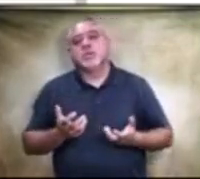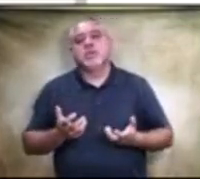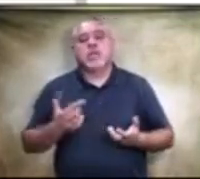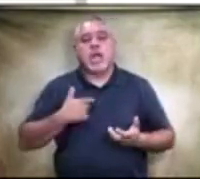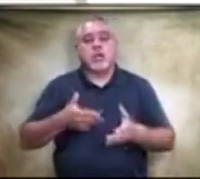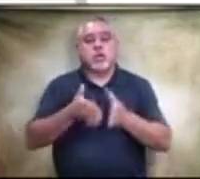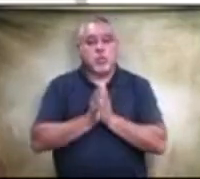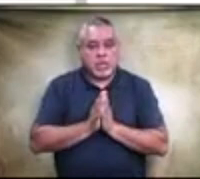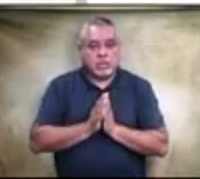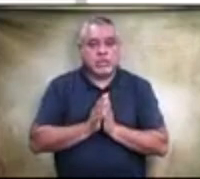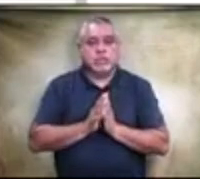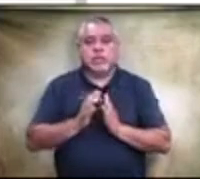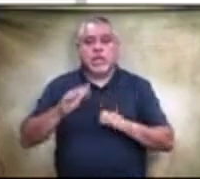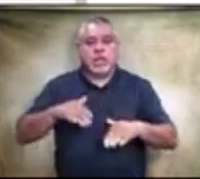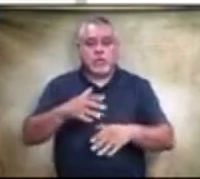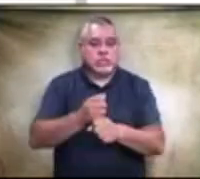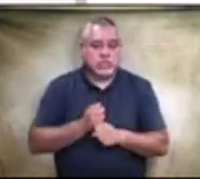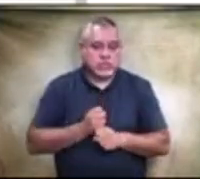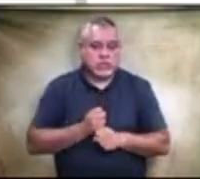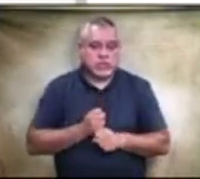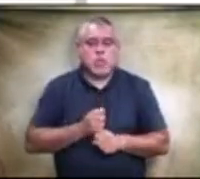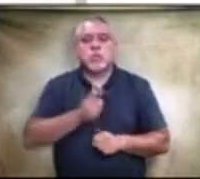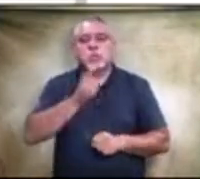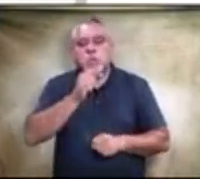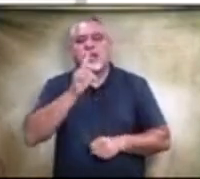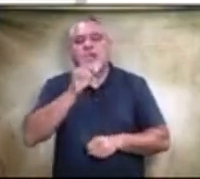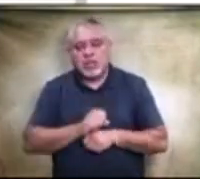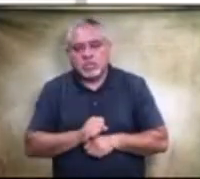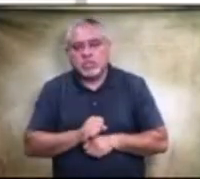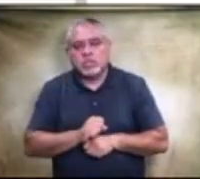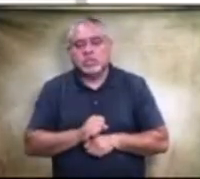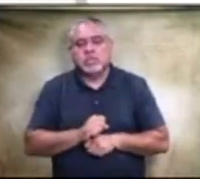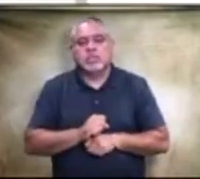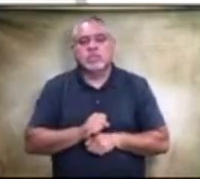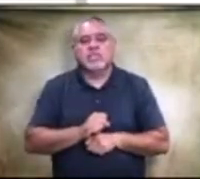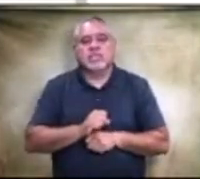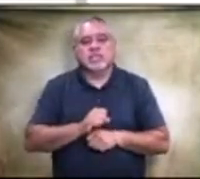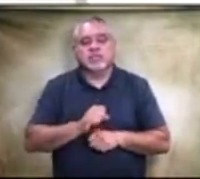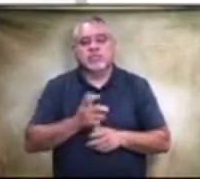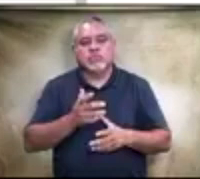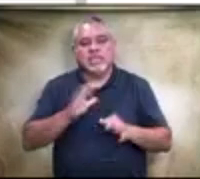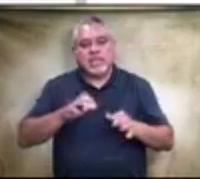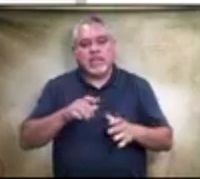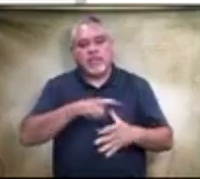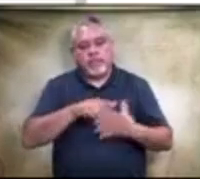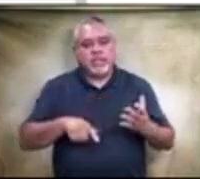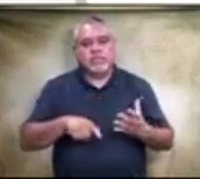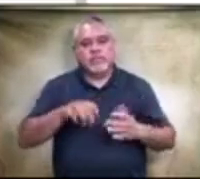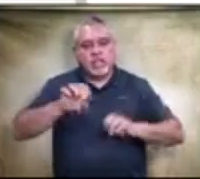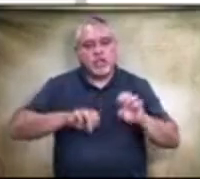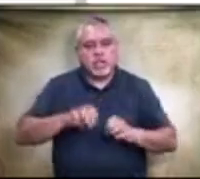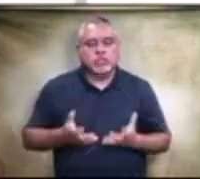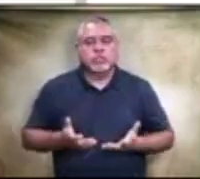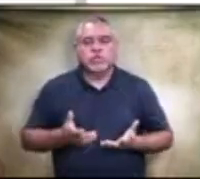I did not receive was who actually, who actually did these evaluations, who